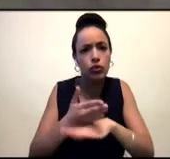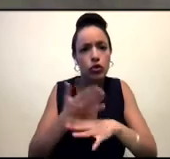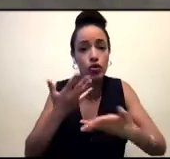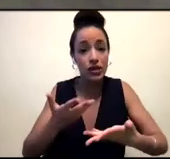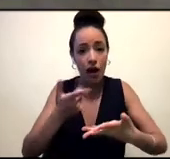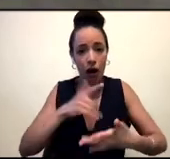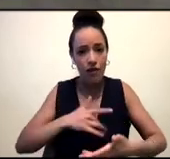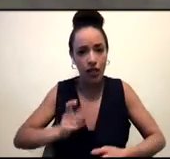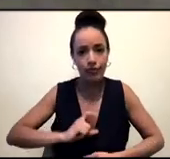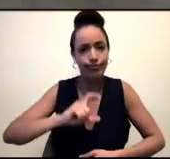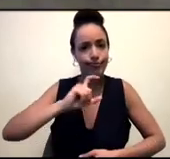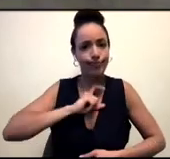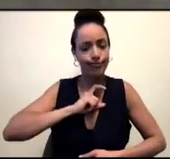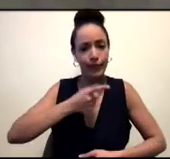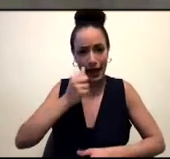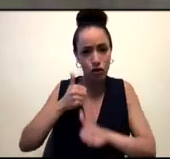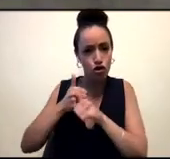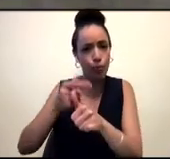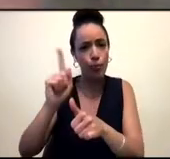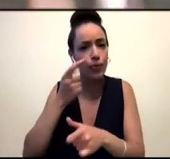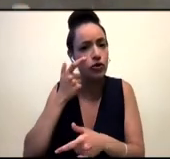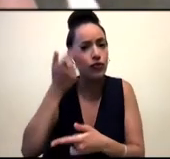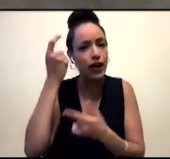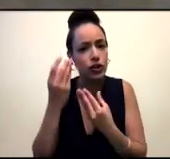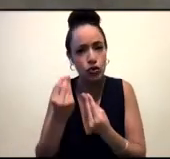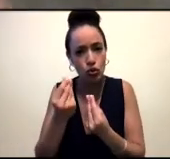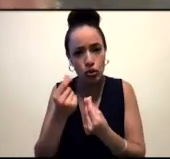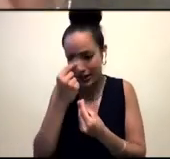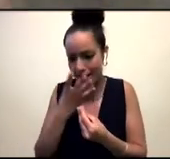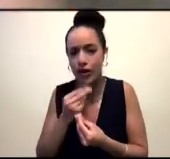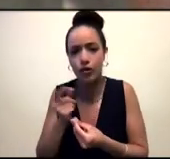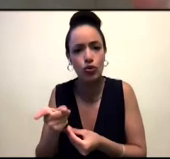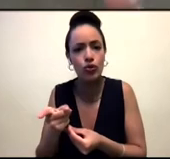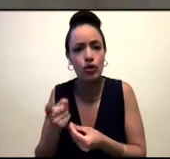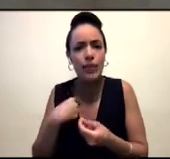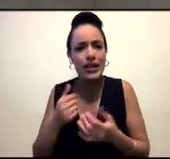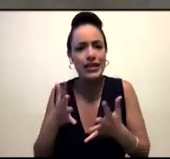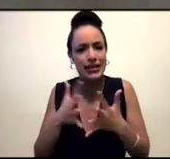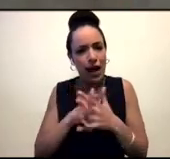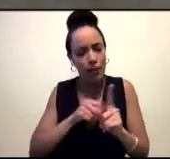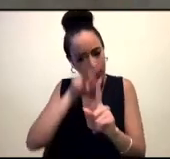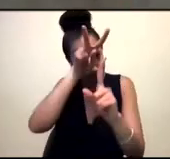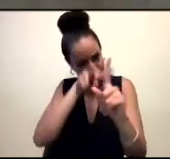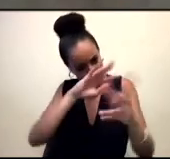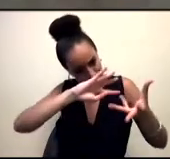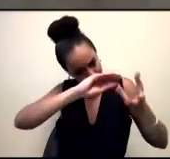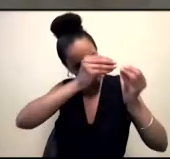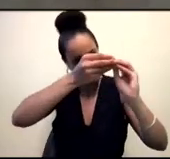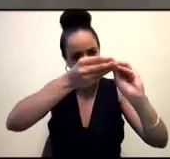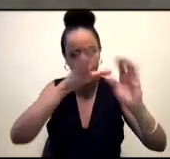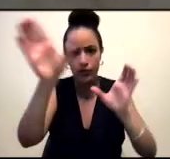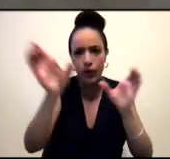actually access and use is something that I try to do. And that's how I view my art, and how I view the work that I do, hiring people,